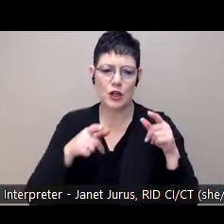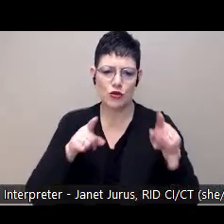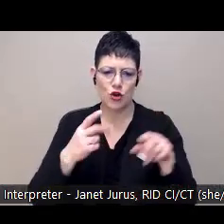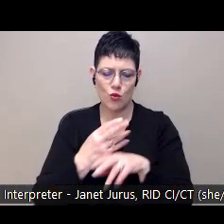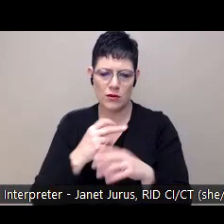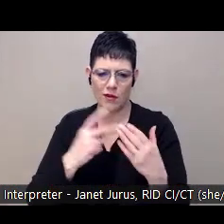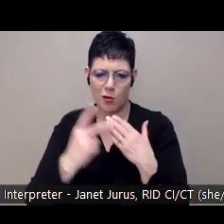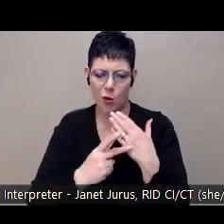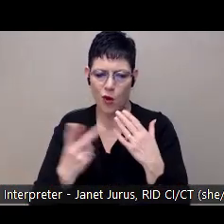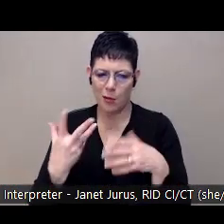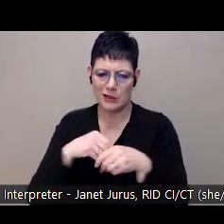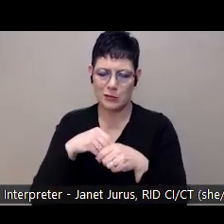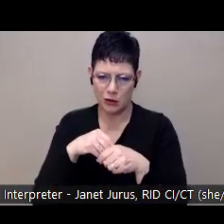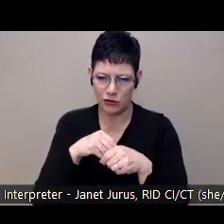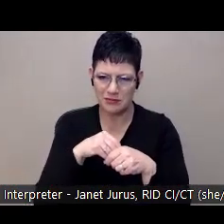participation.